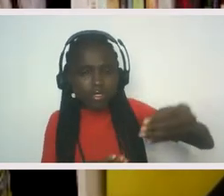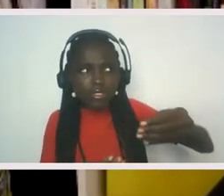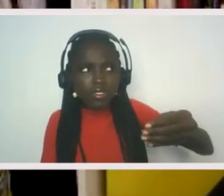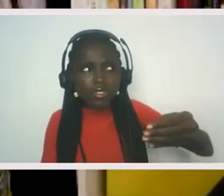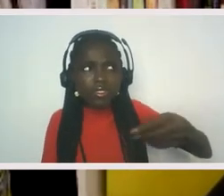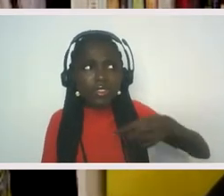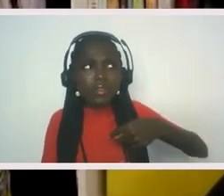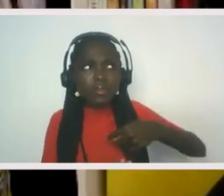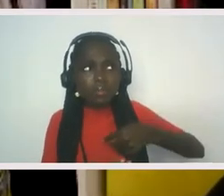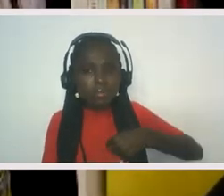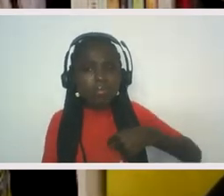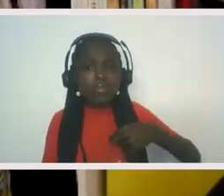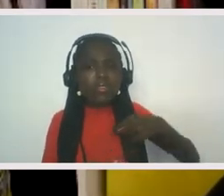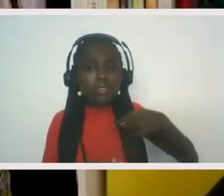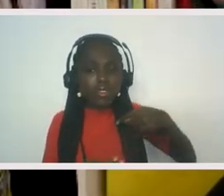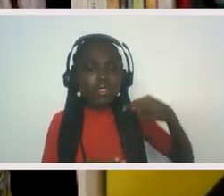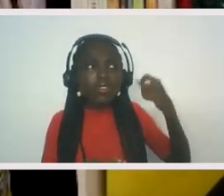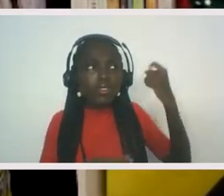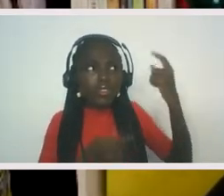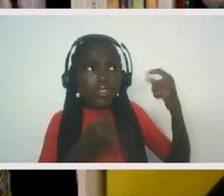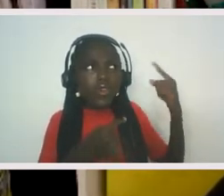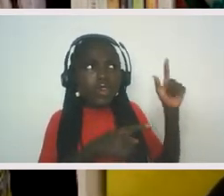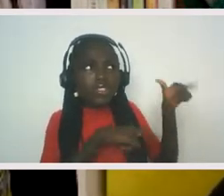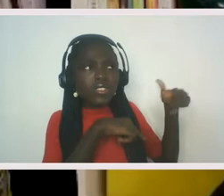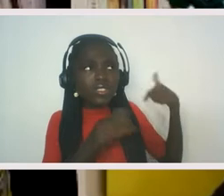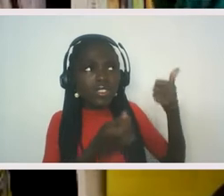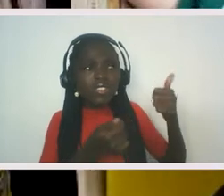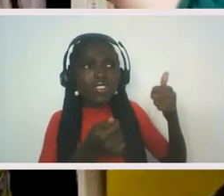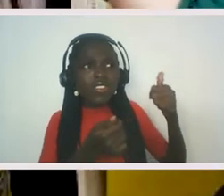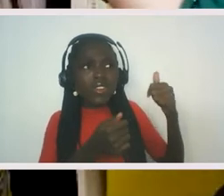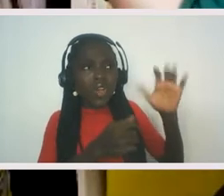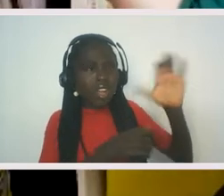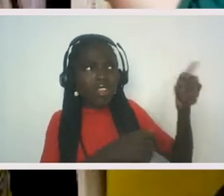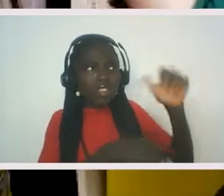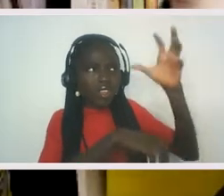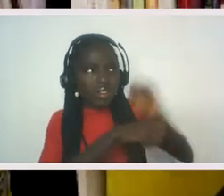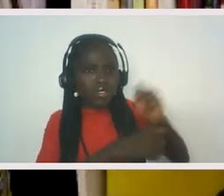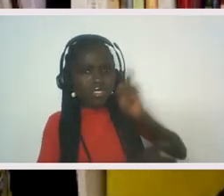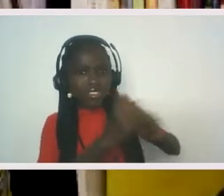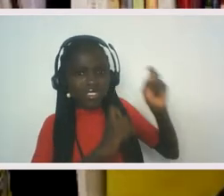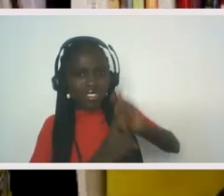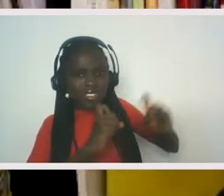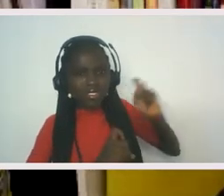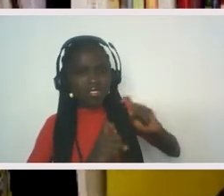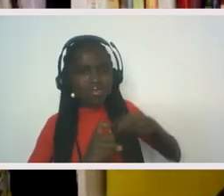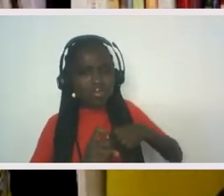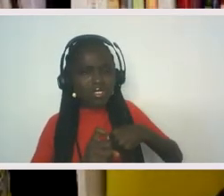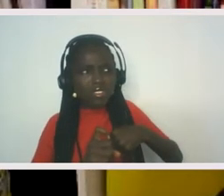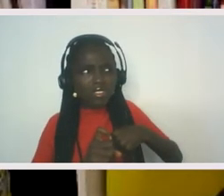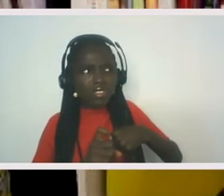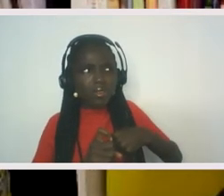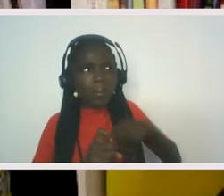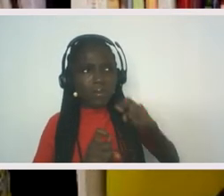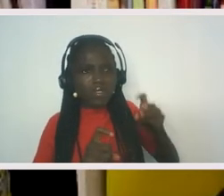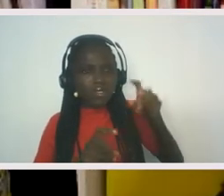I get to oust out of myself, the labels, the assignments that another culture gave me and own the complexity